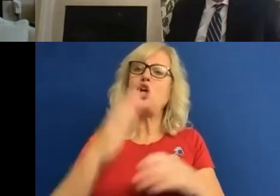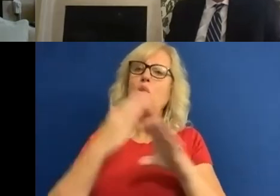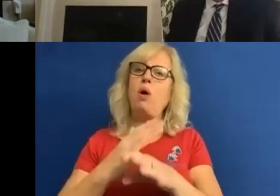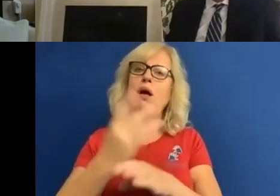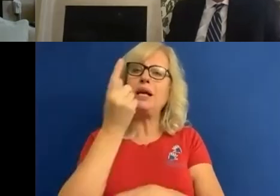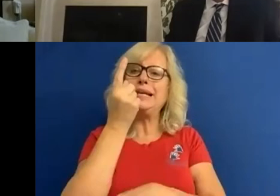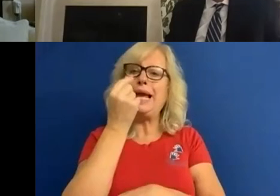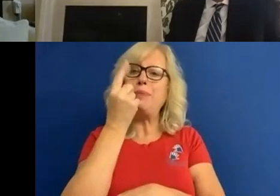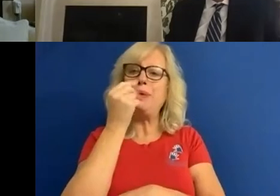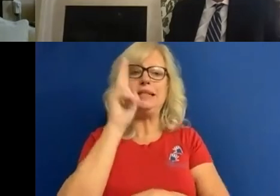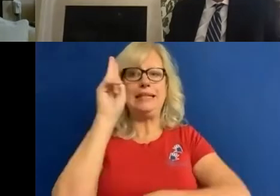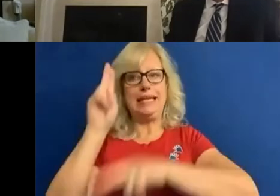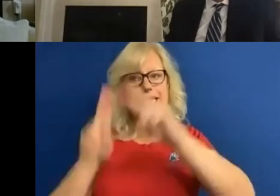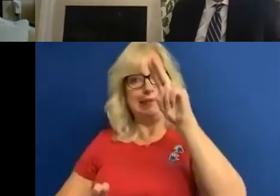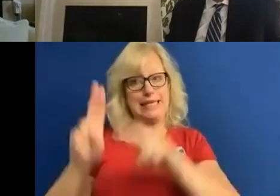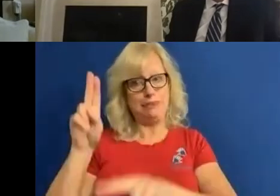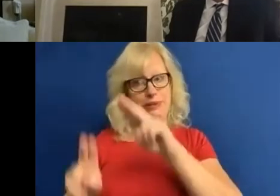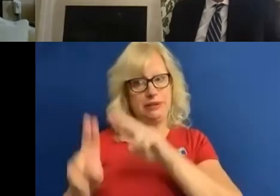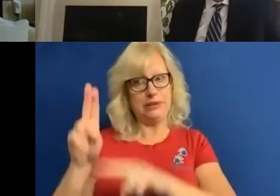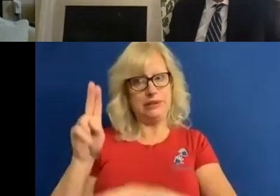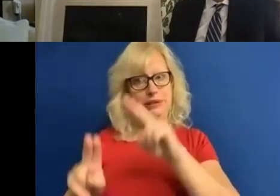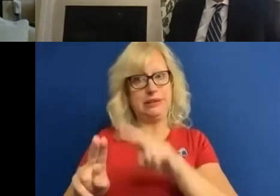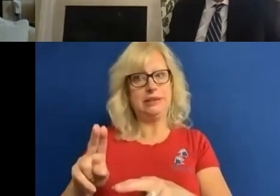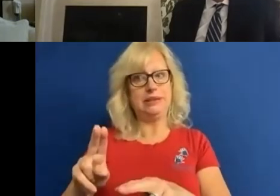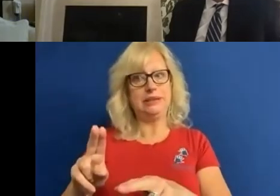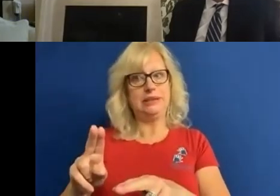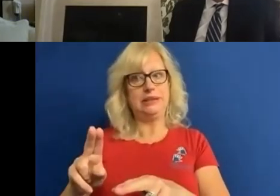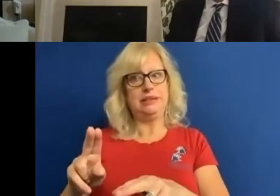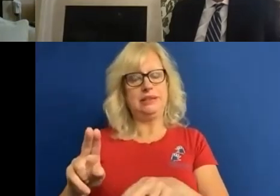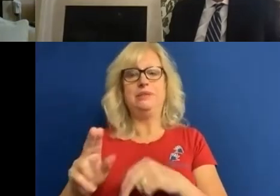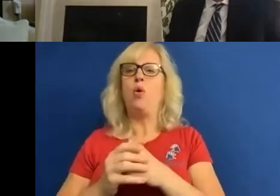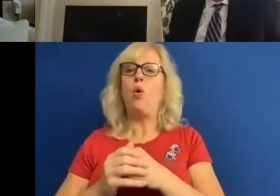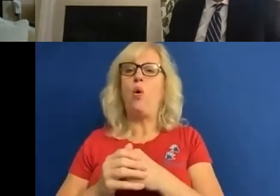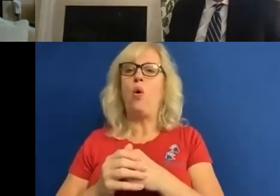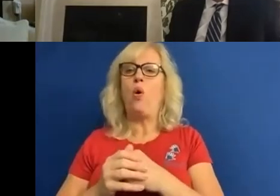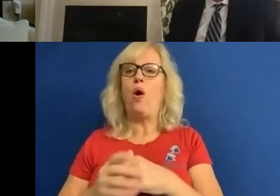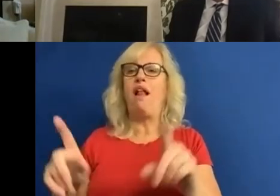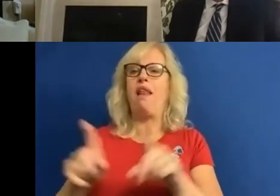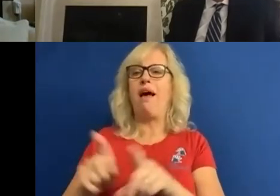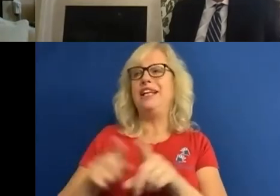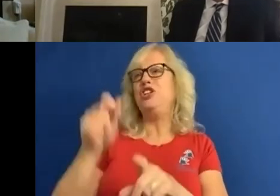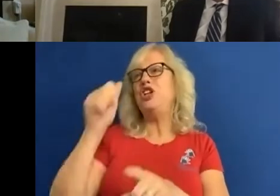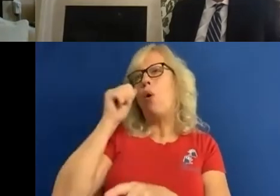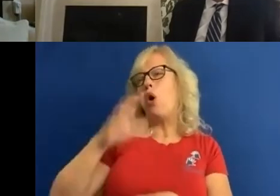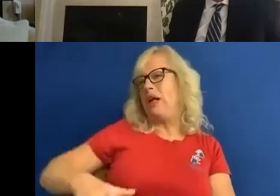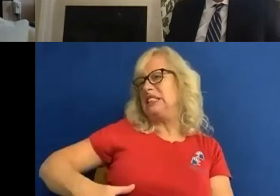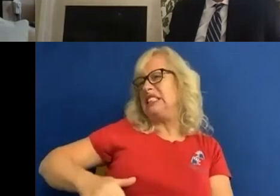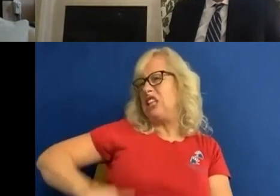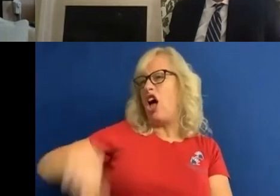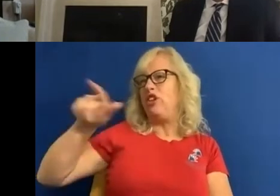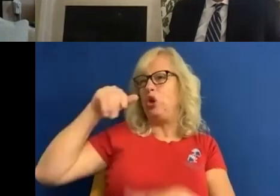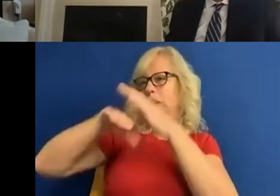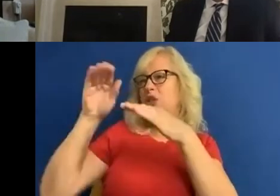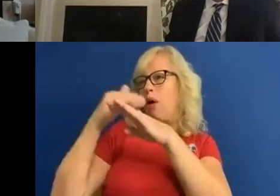and even worse sanctions, we're going to starve you into working is is never going to work because we're tackling the wrong problem the problem isn't